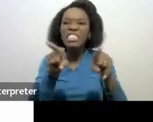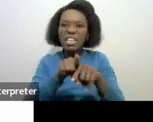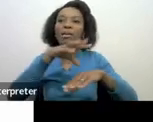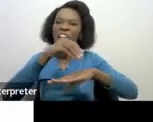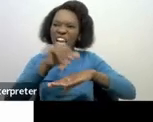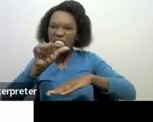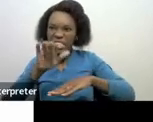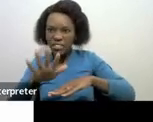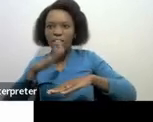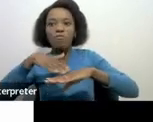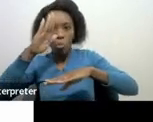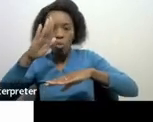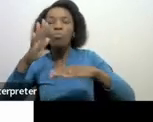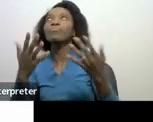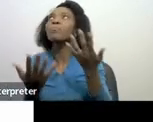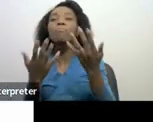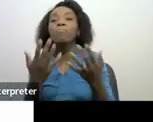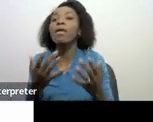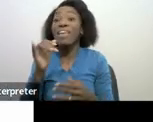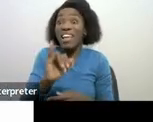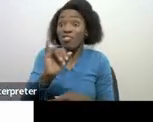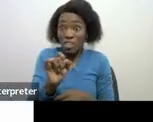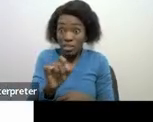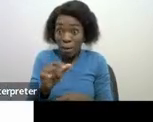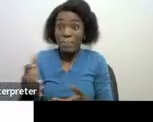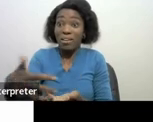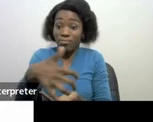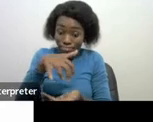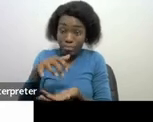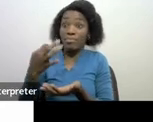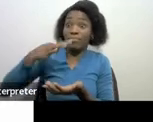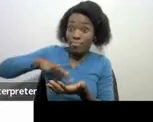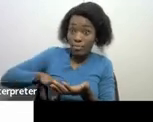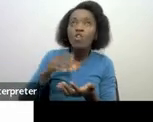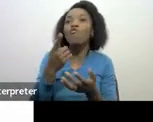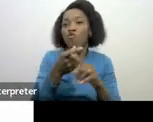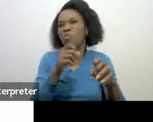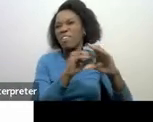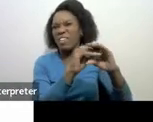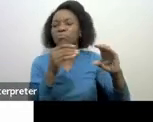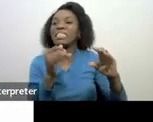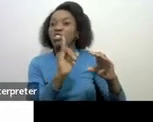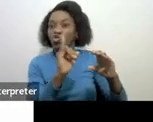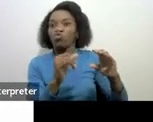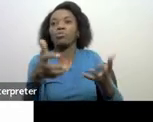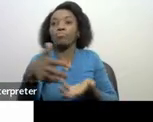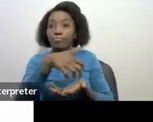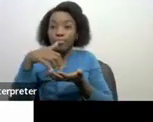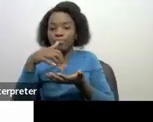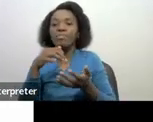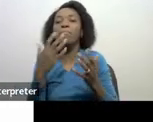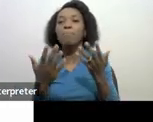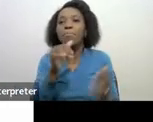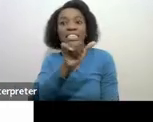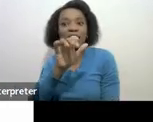if the income or the interest received from their investment it was $50,000 we will exempt $34